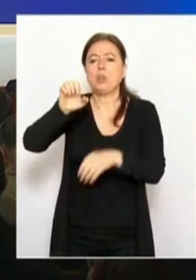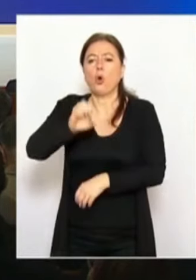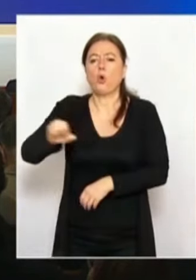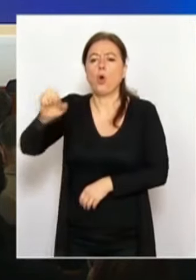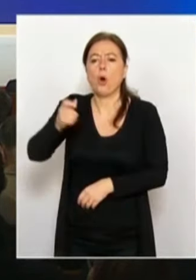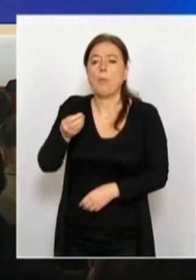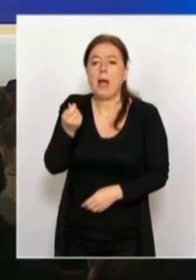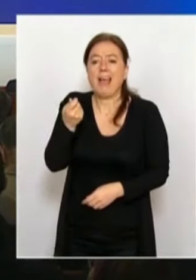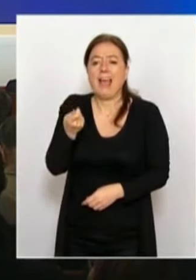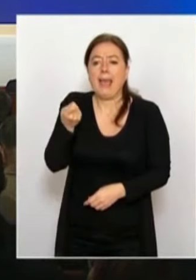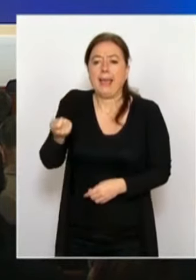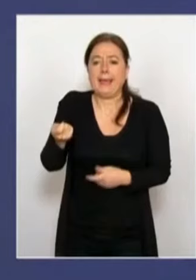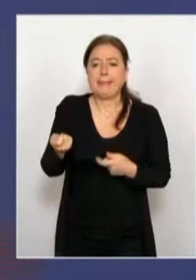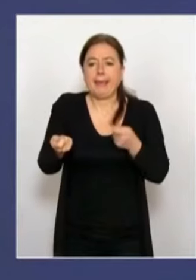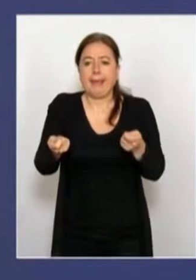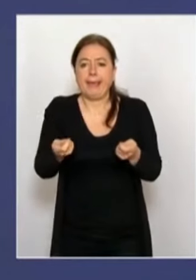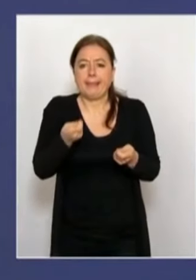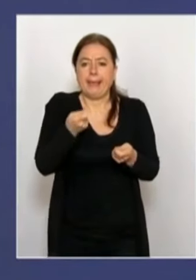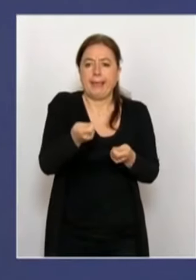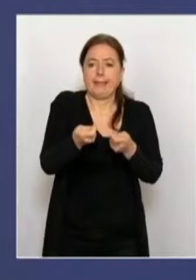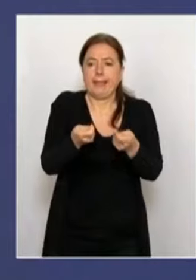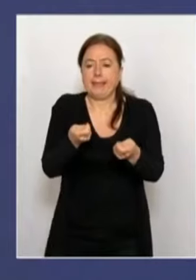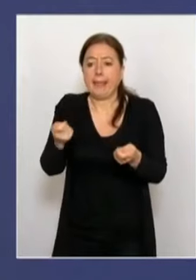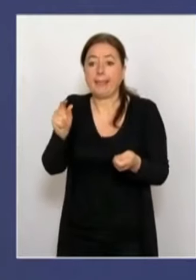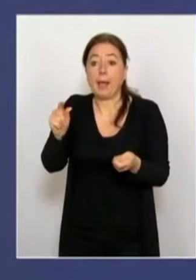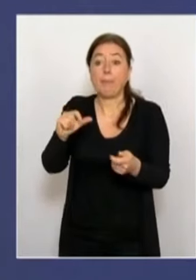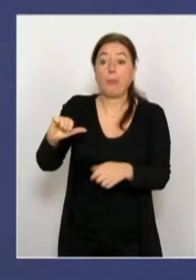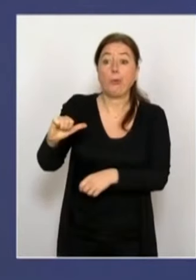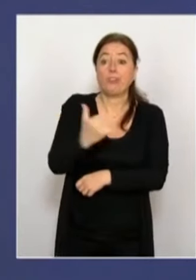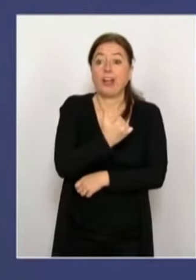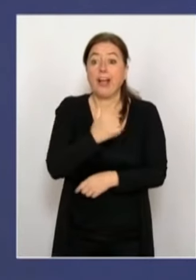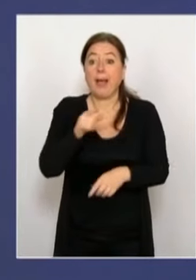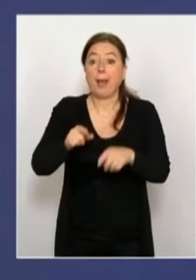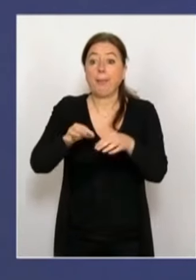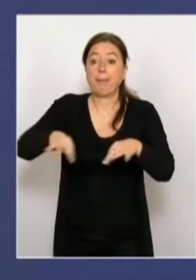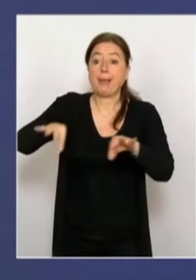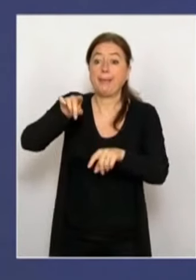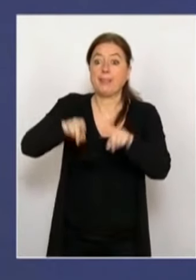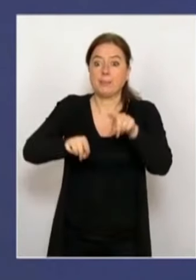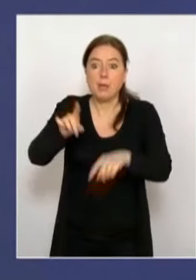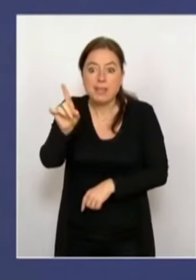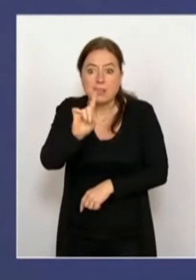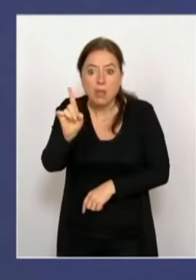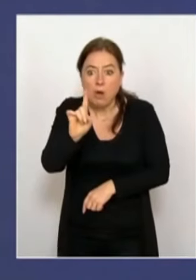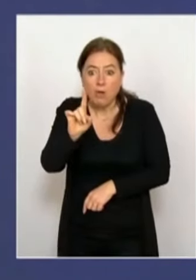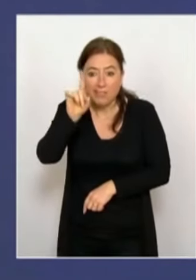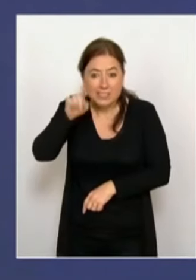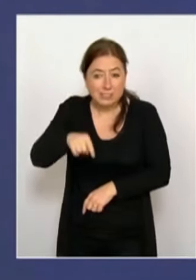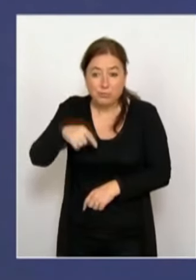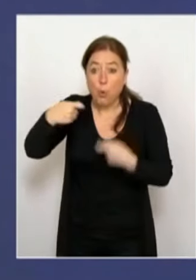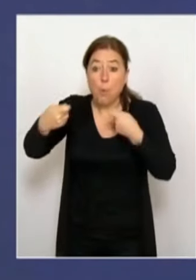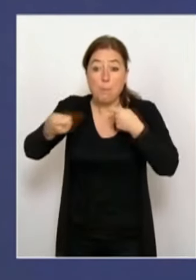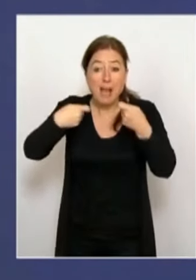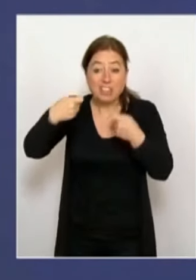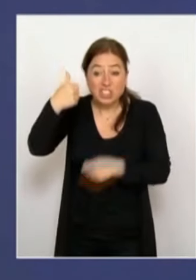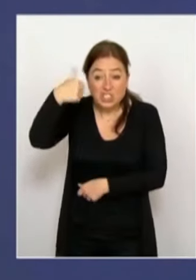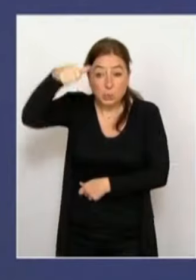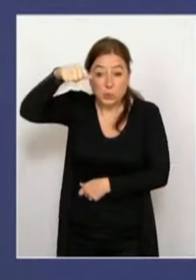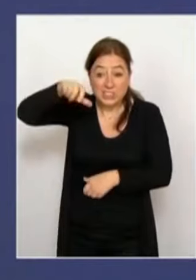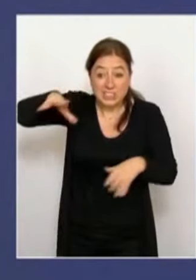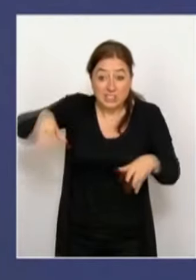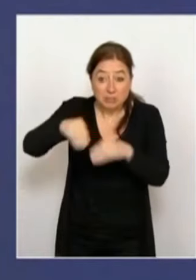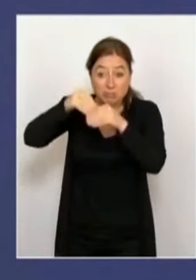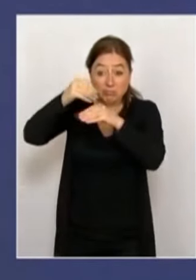but that only fragments the single market. It is contradictory with what I was saying earlier. We need